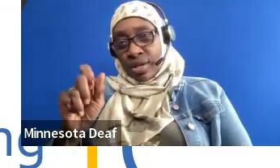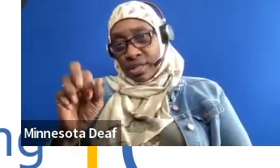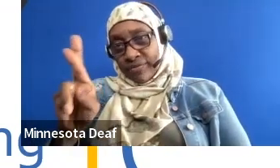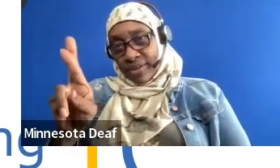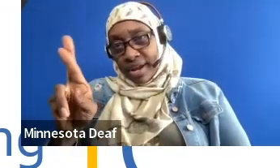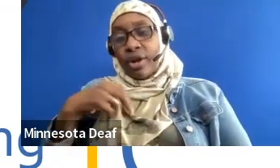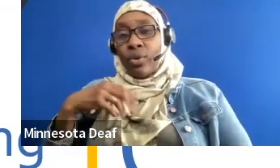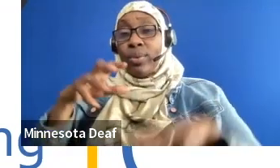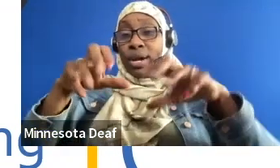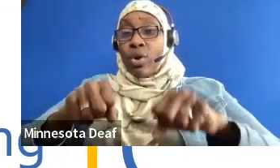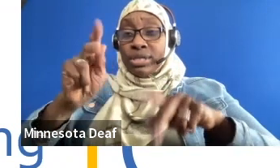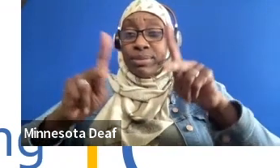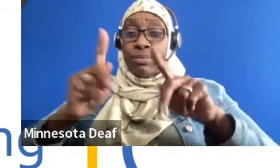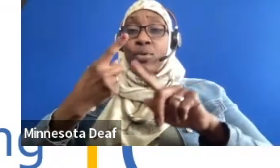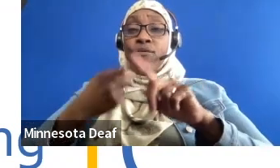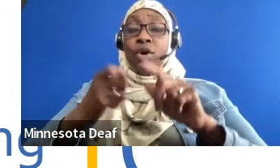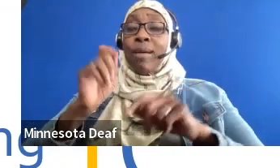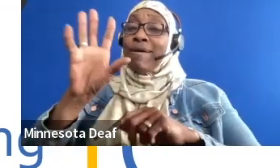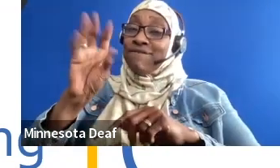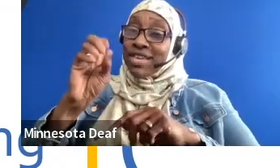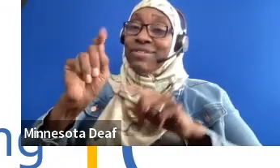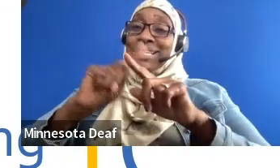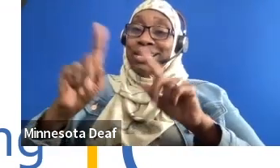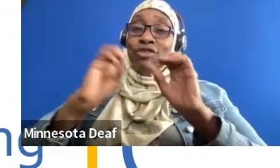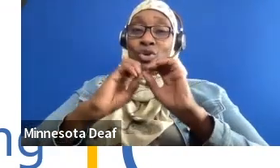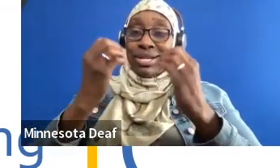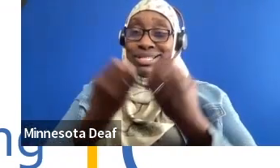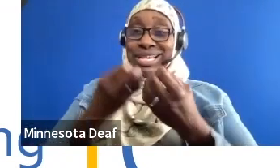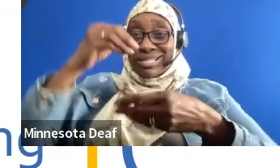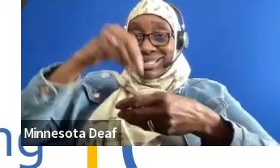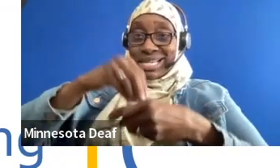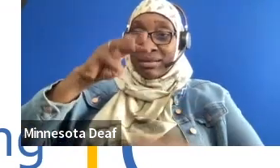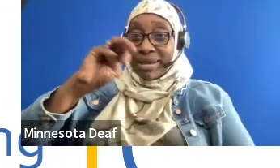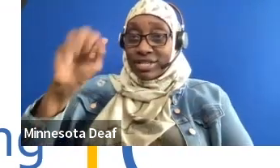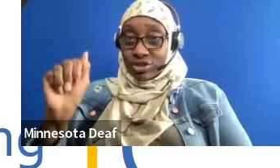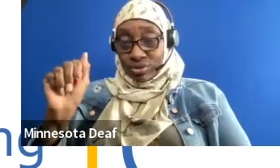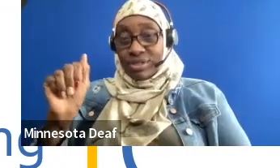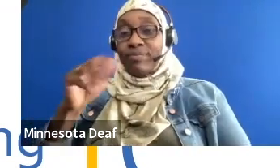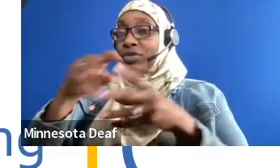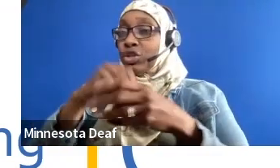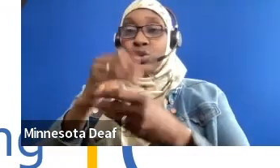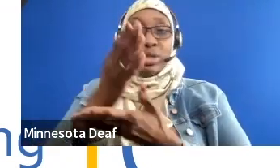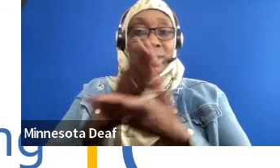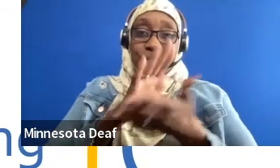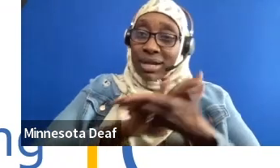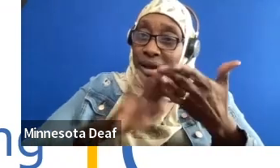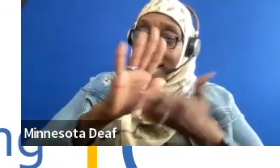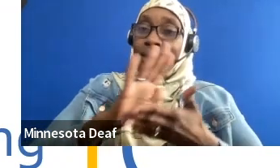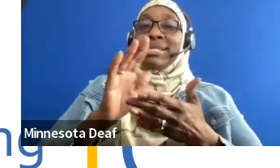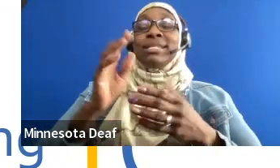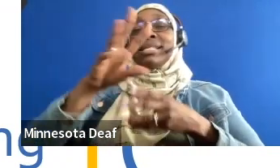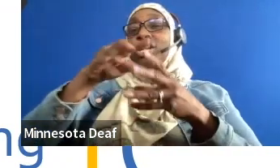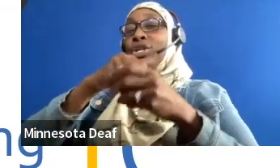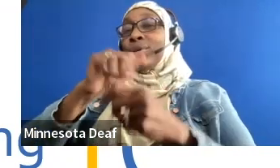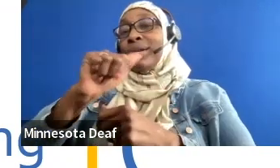organizations in Massachusetts. That included some colleges, that included trade schools, that included other disability resource organizations.